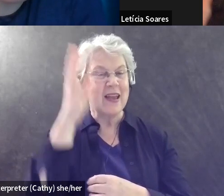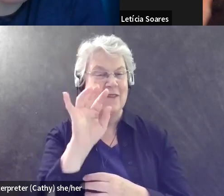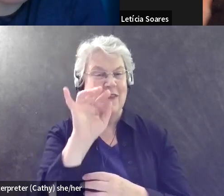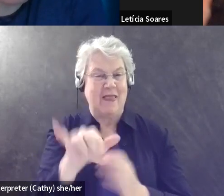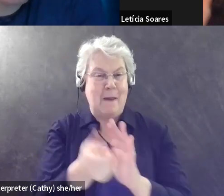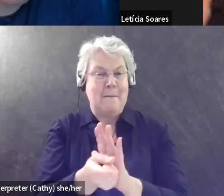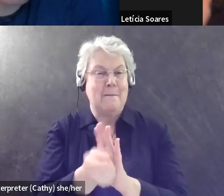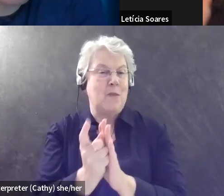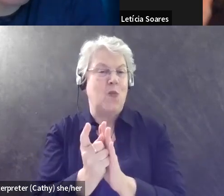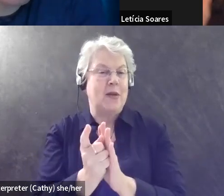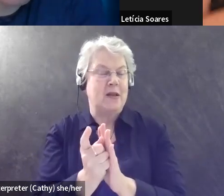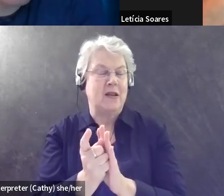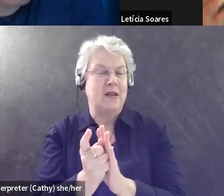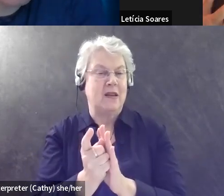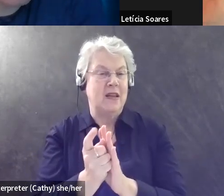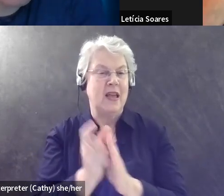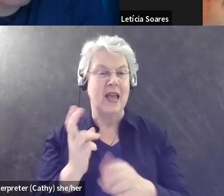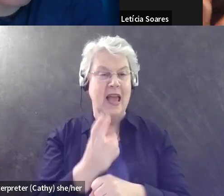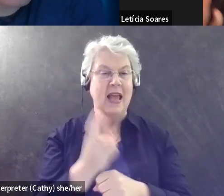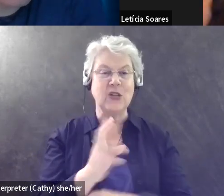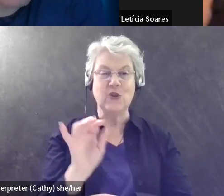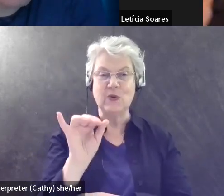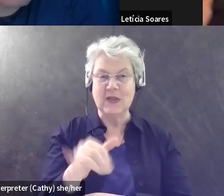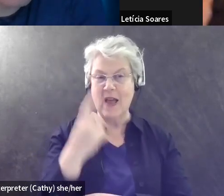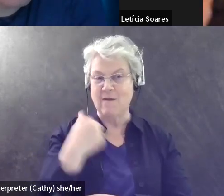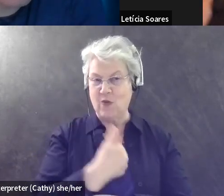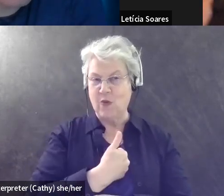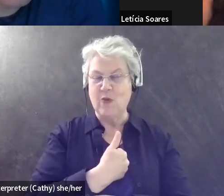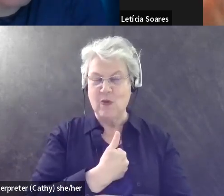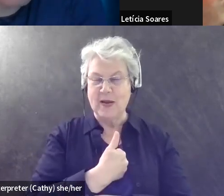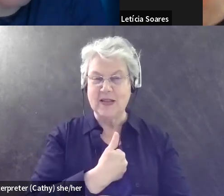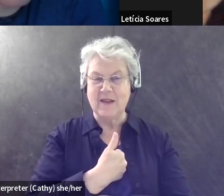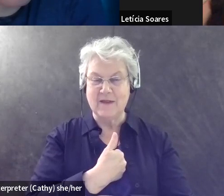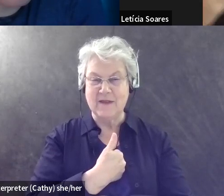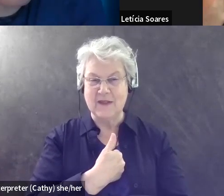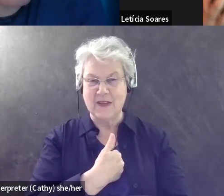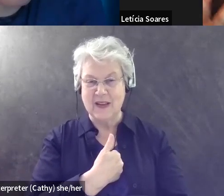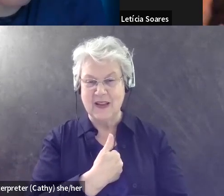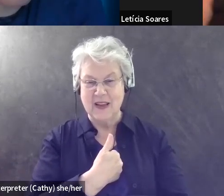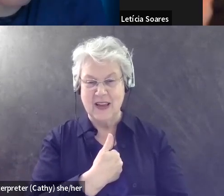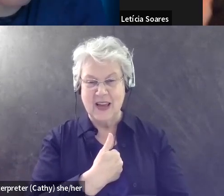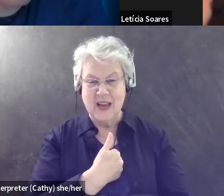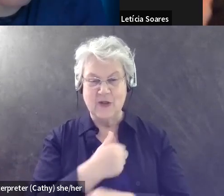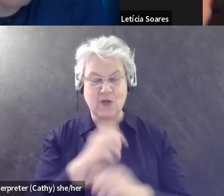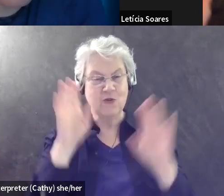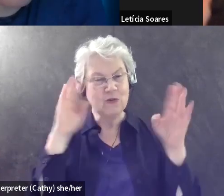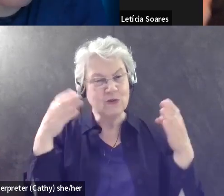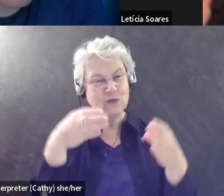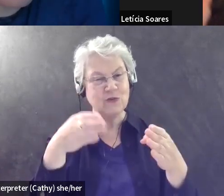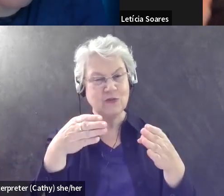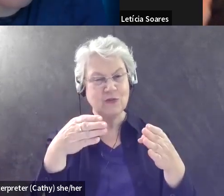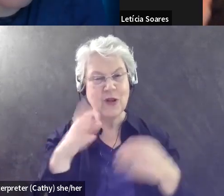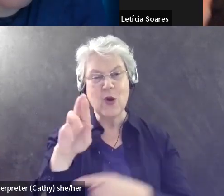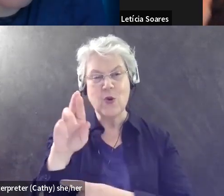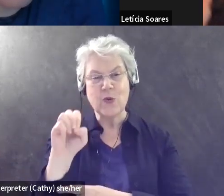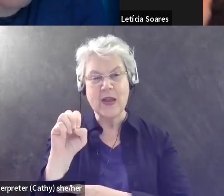Um, and, and, use that, you know, for myself, uh, just, uh, to recenter myself. So I use it